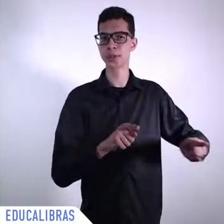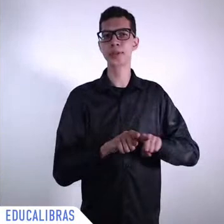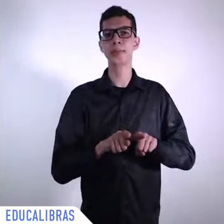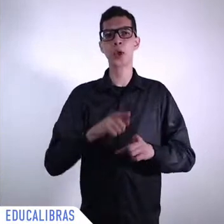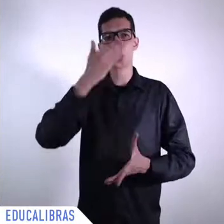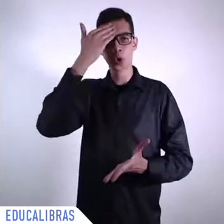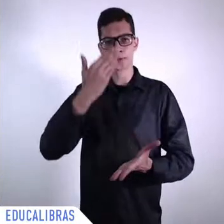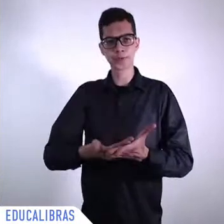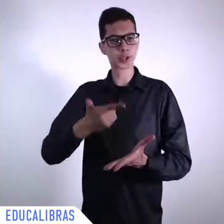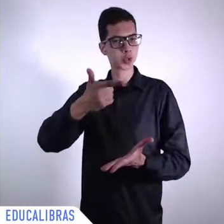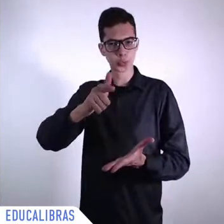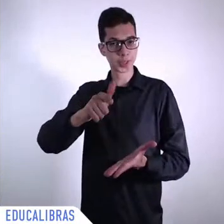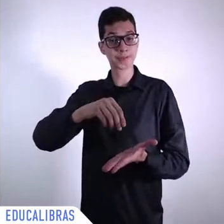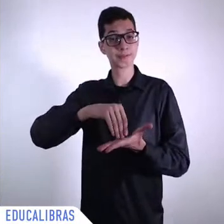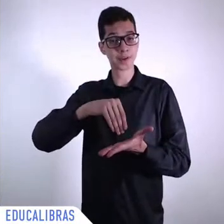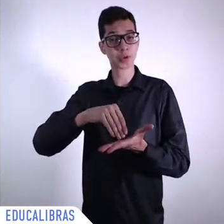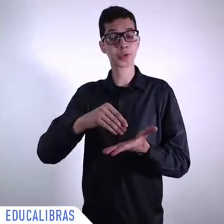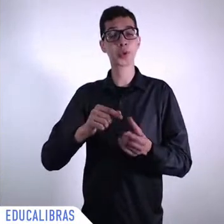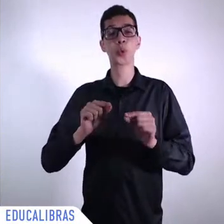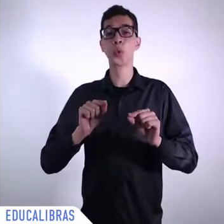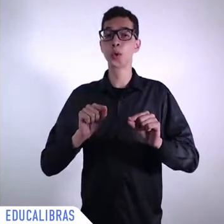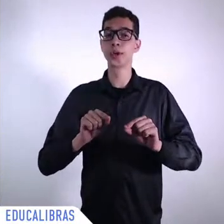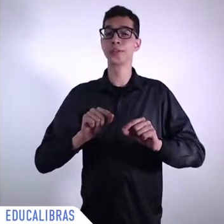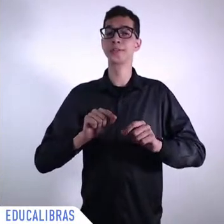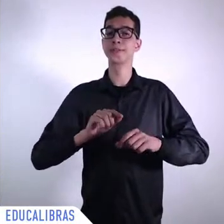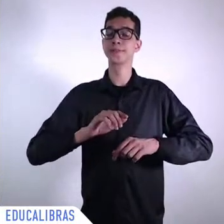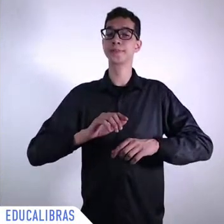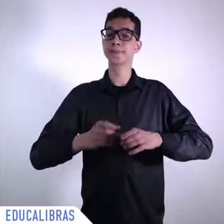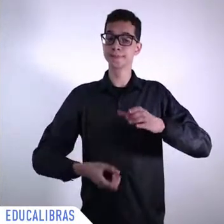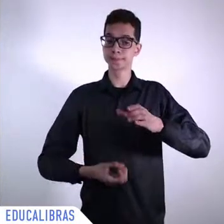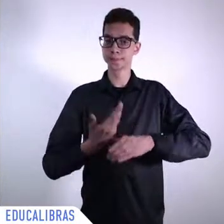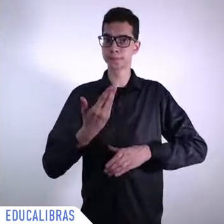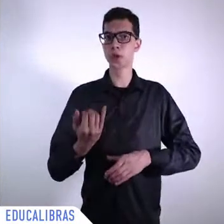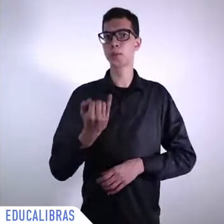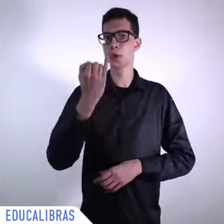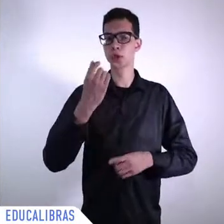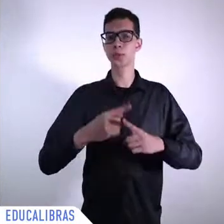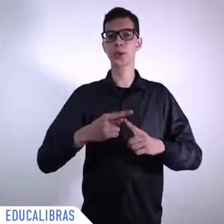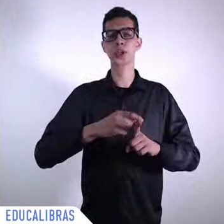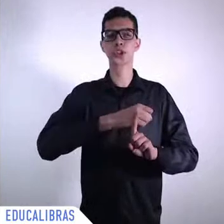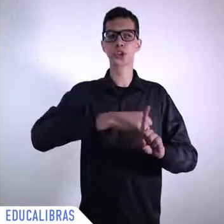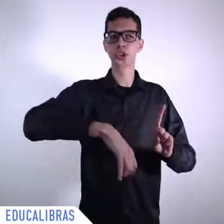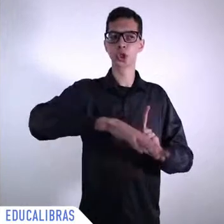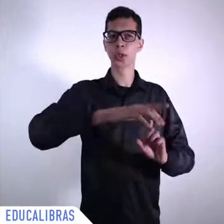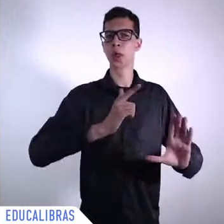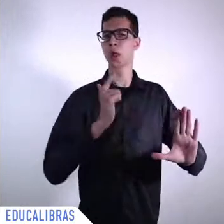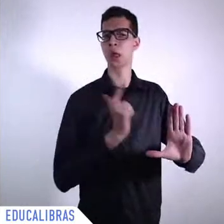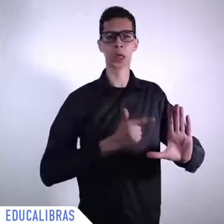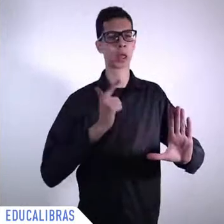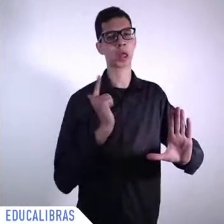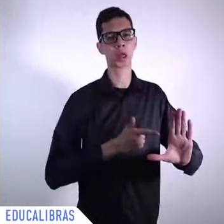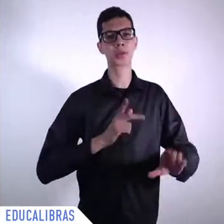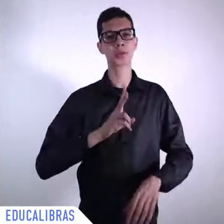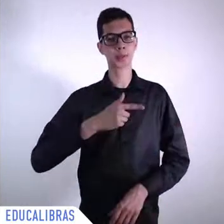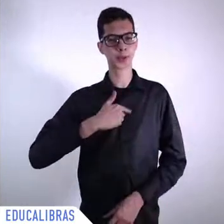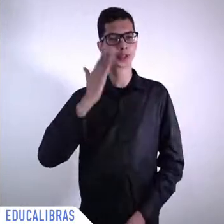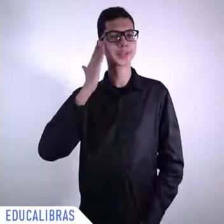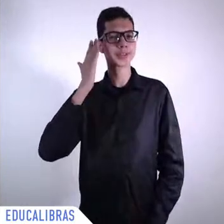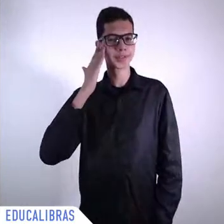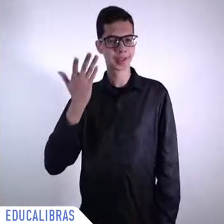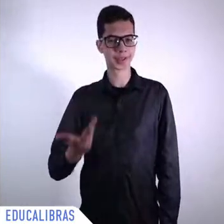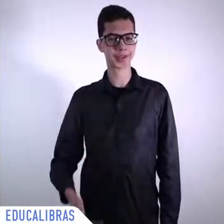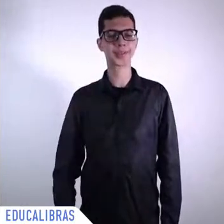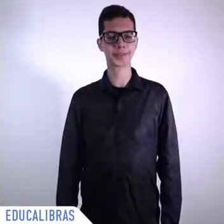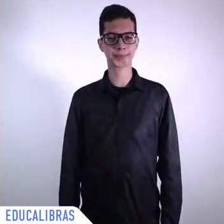societies and of course there are very many different reasons for that the fact that